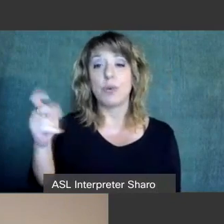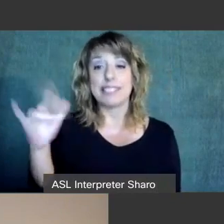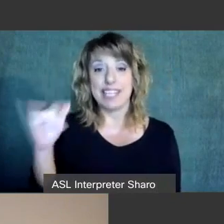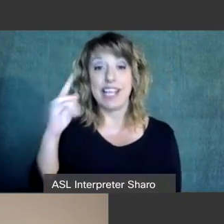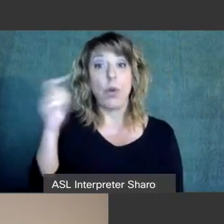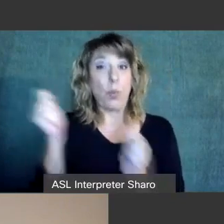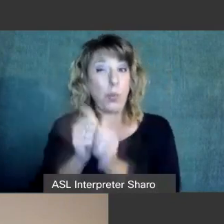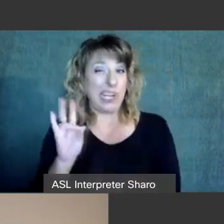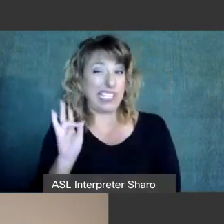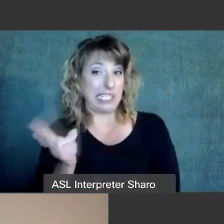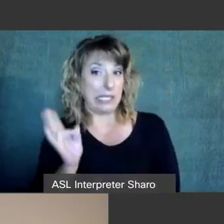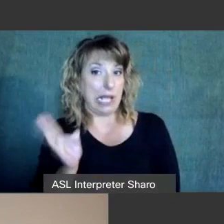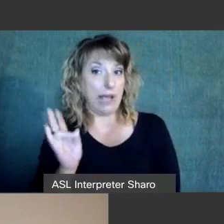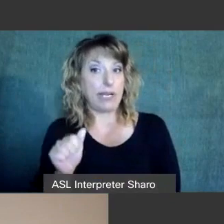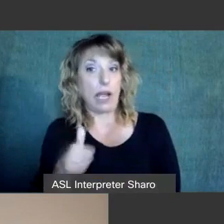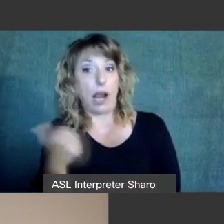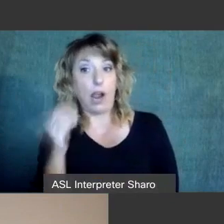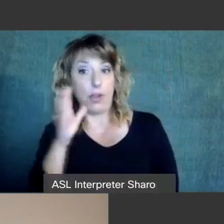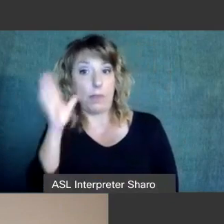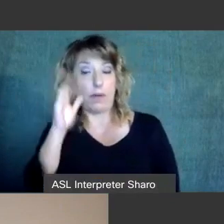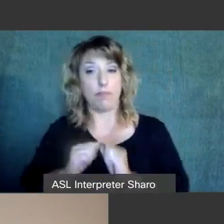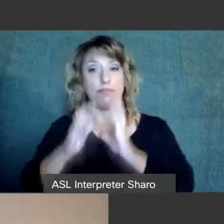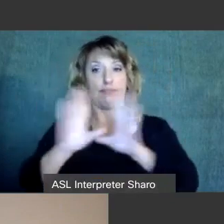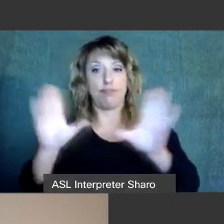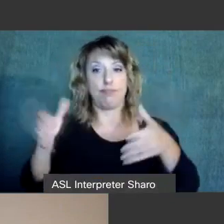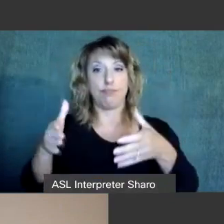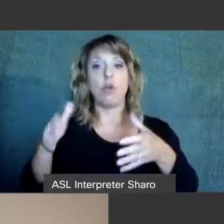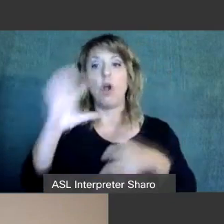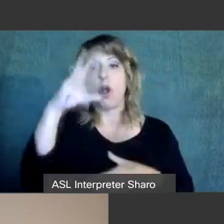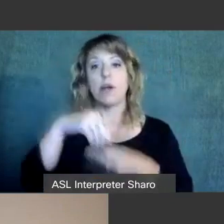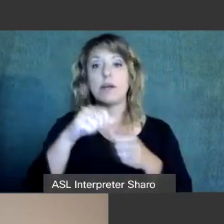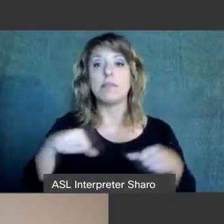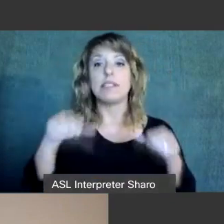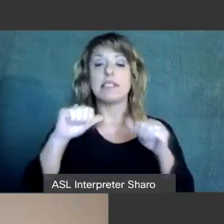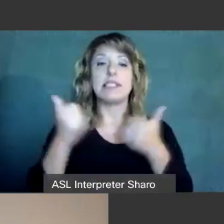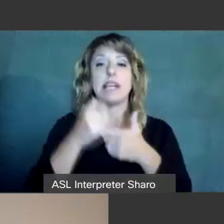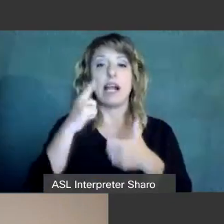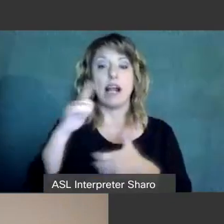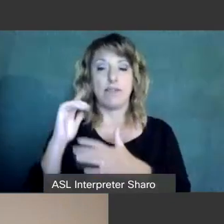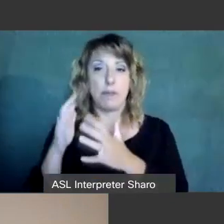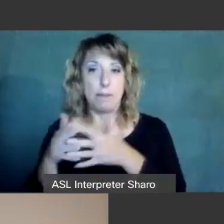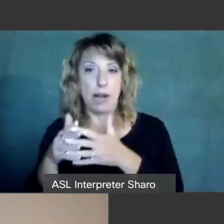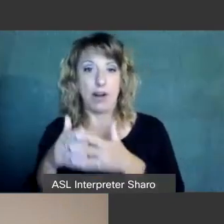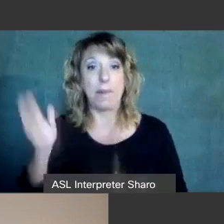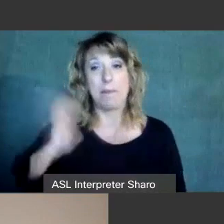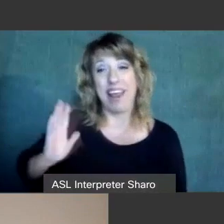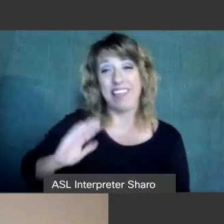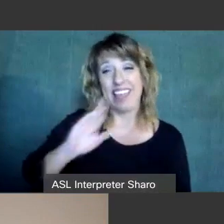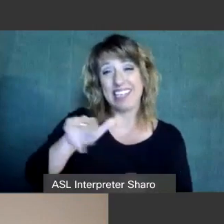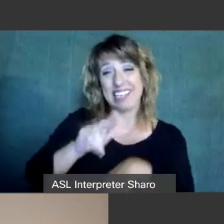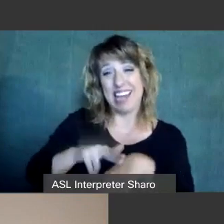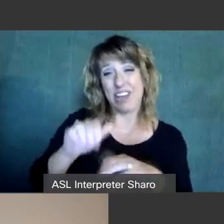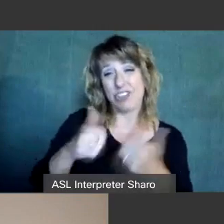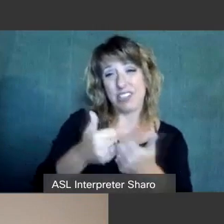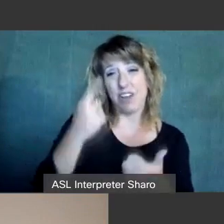started the Autism Society of America. Back then, it was called the National Society for Autistic Children, and the name was